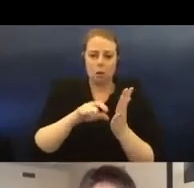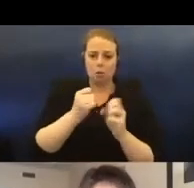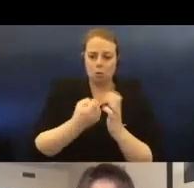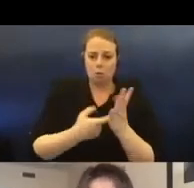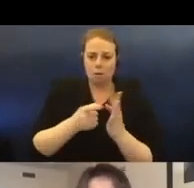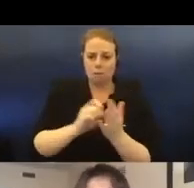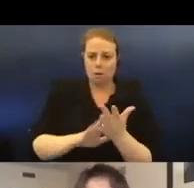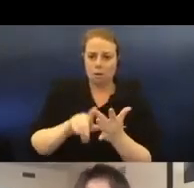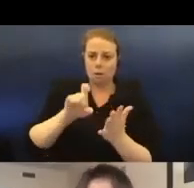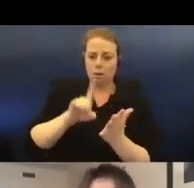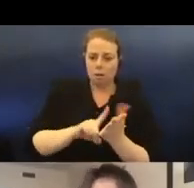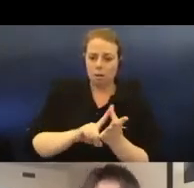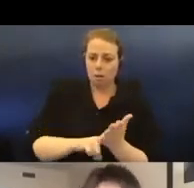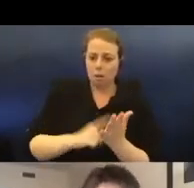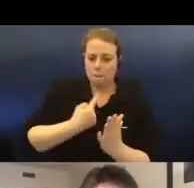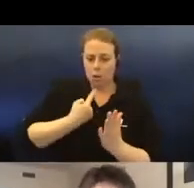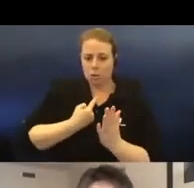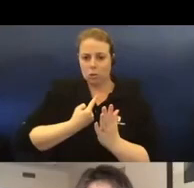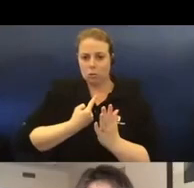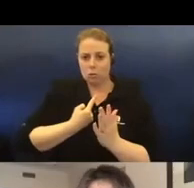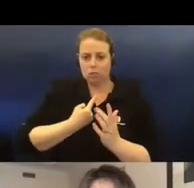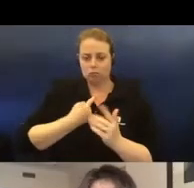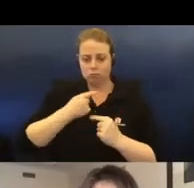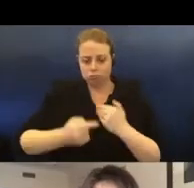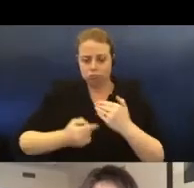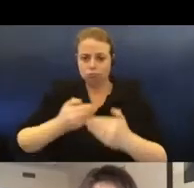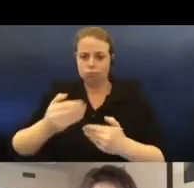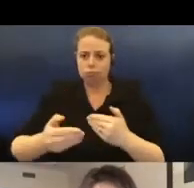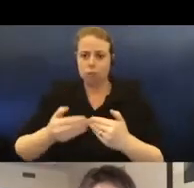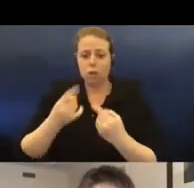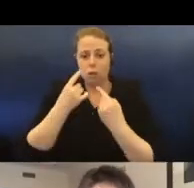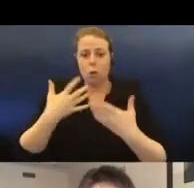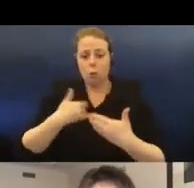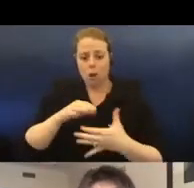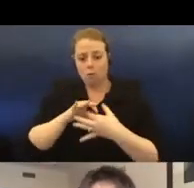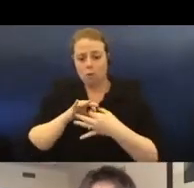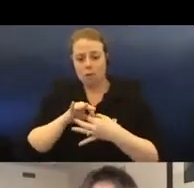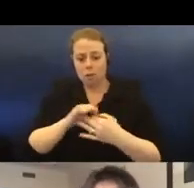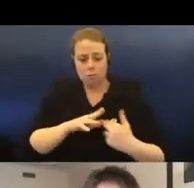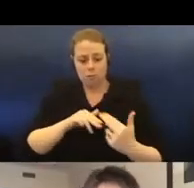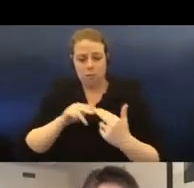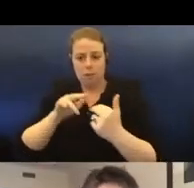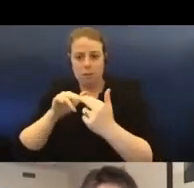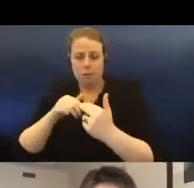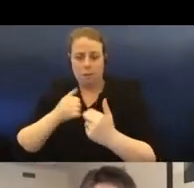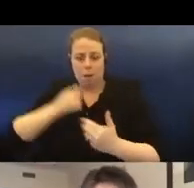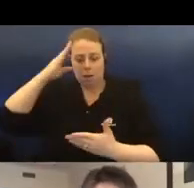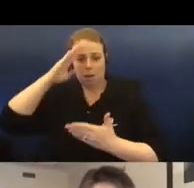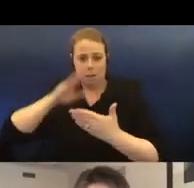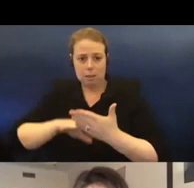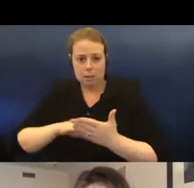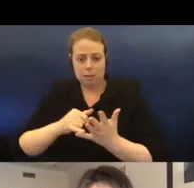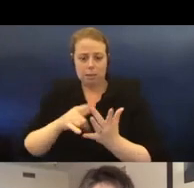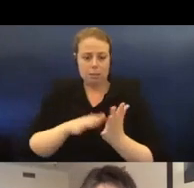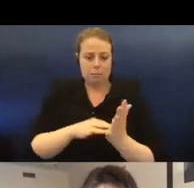I've chosen to show my career development due to the relationship between my experience and the semiotically loaded materials I